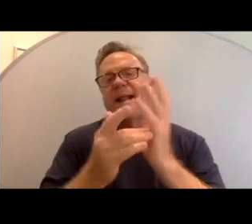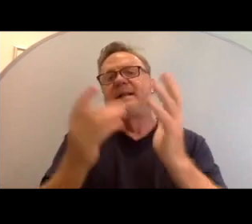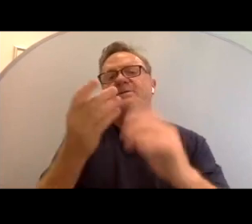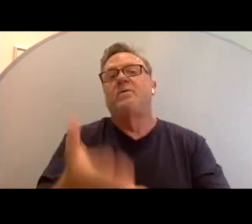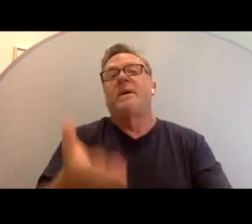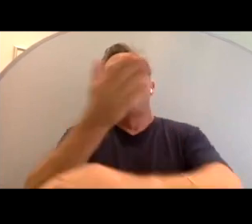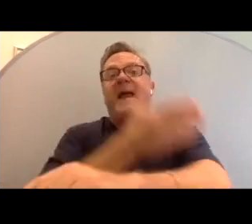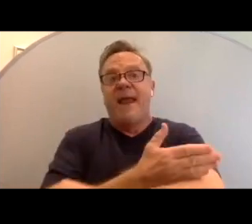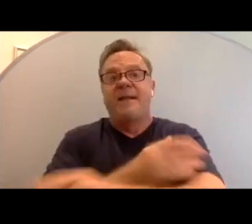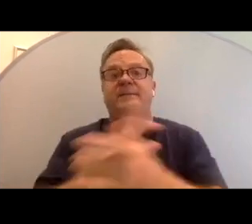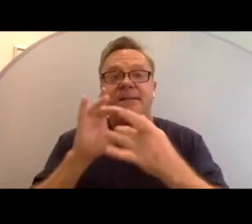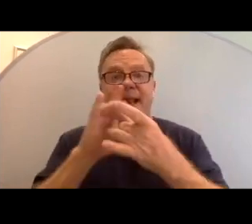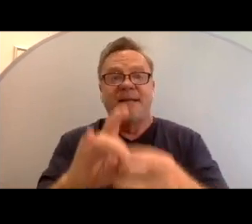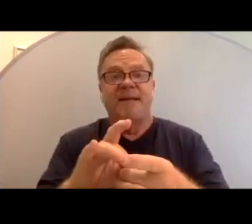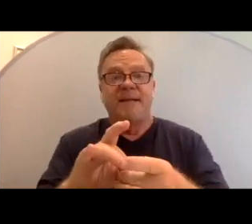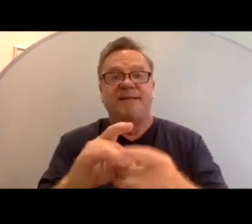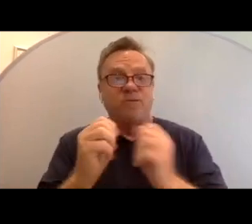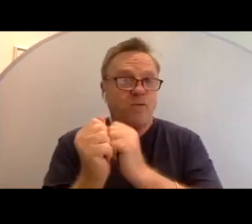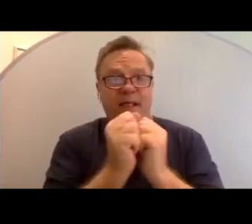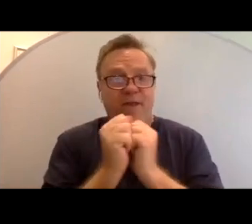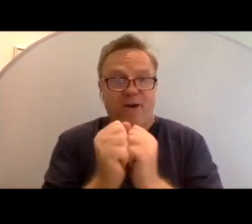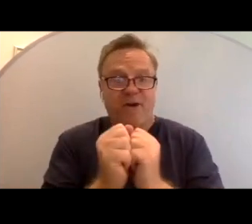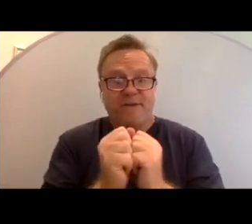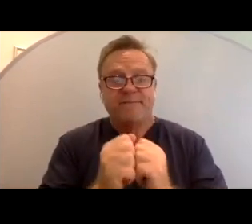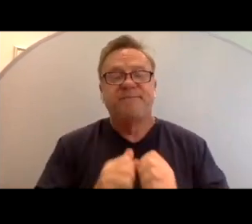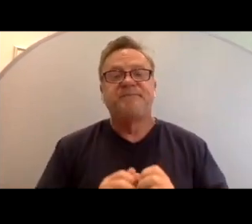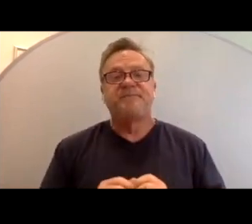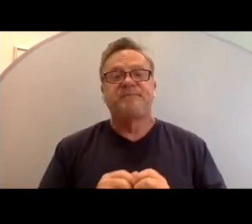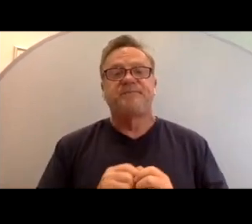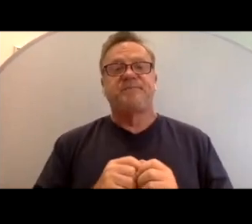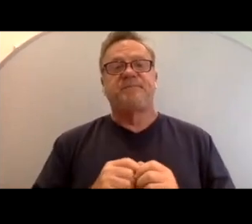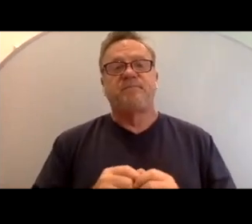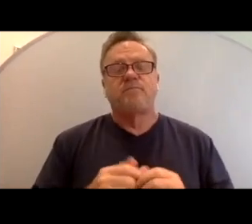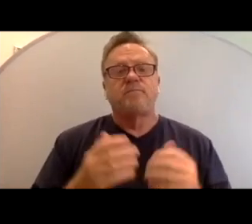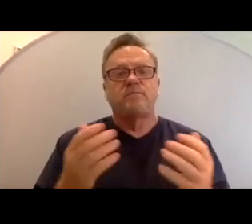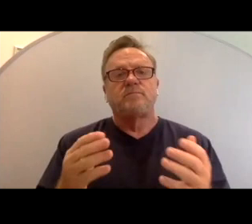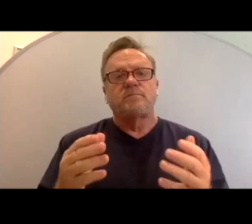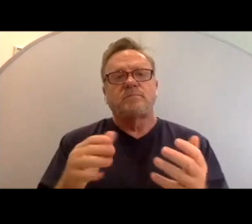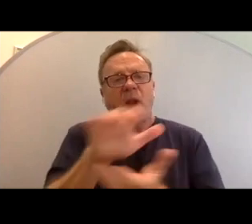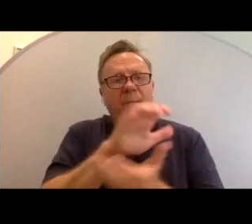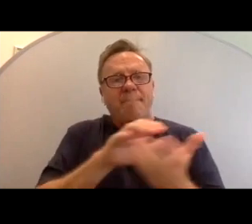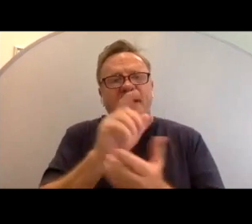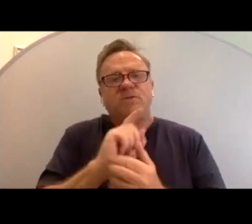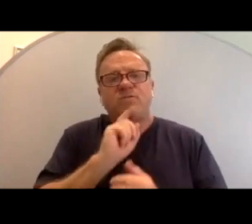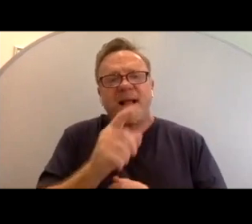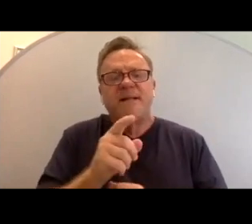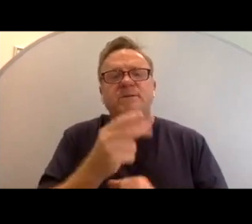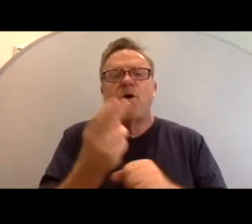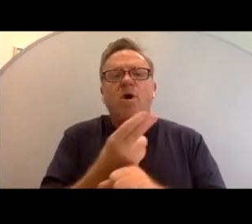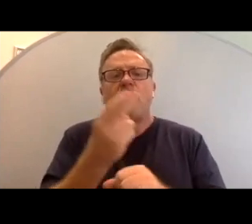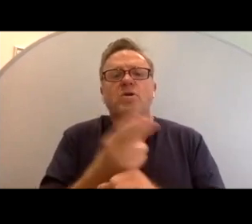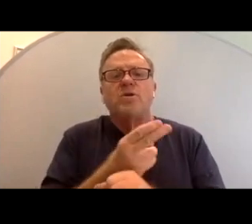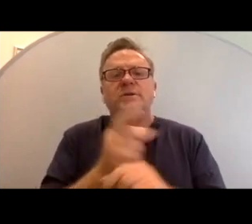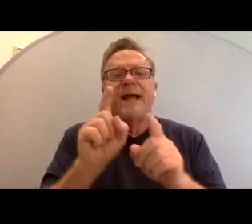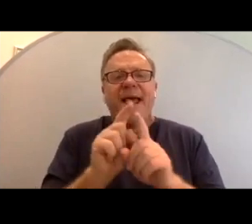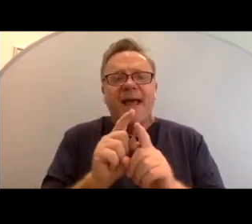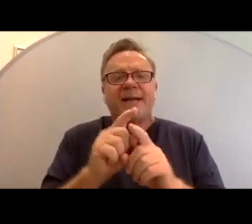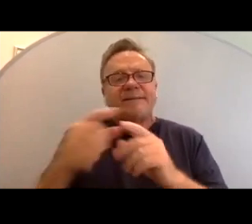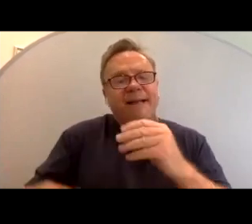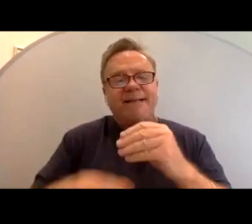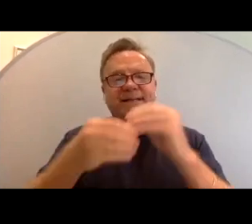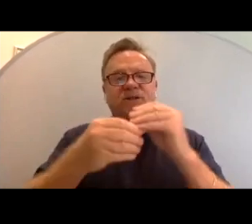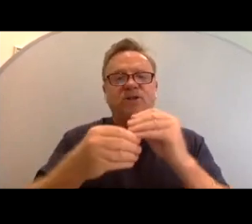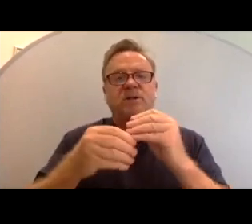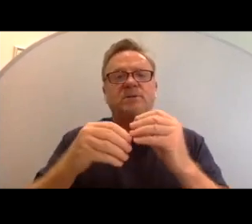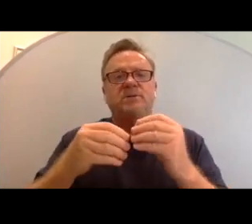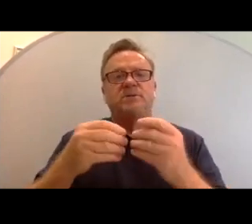connectedness and togetherness. So these mixed realities are used as an addition to